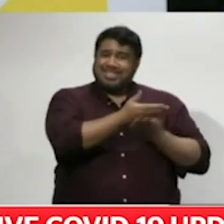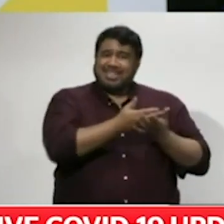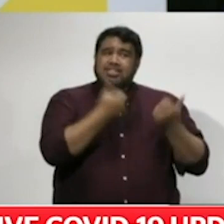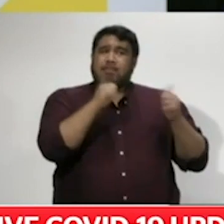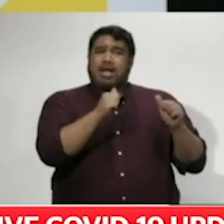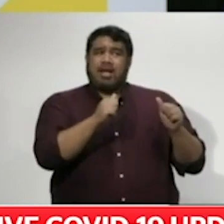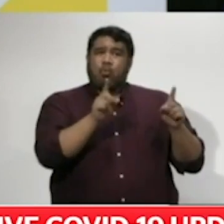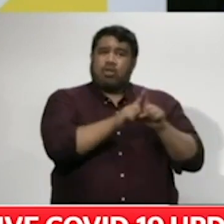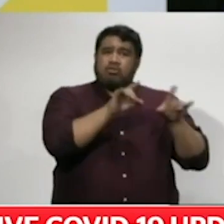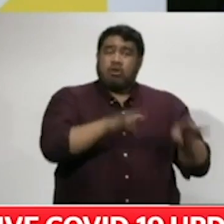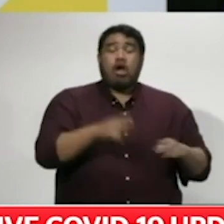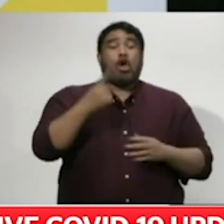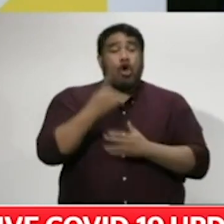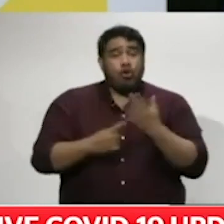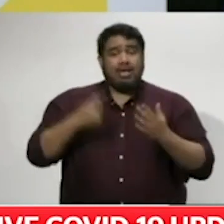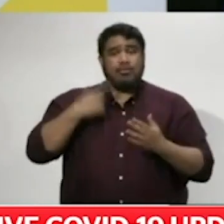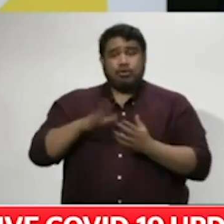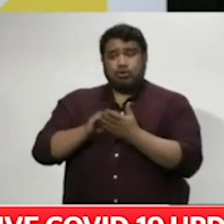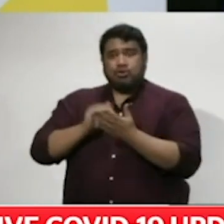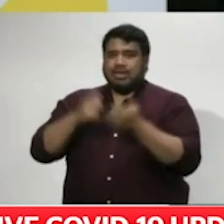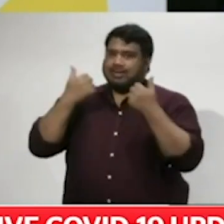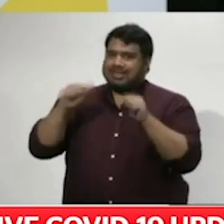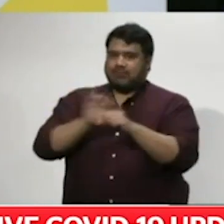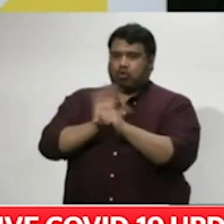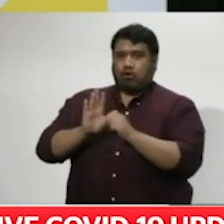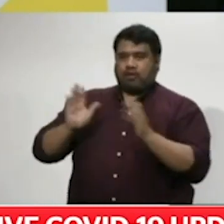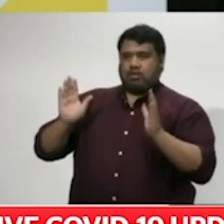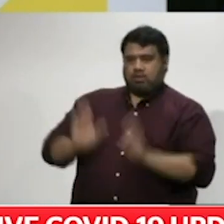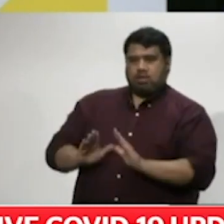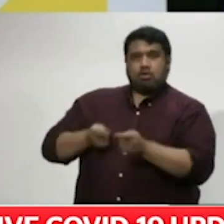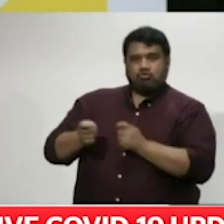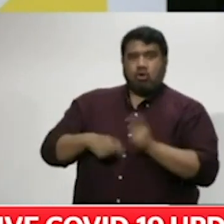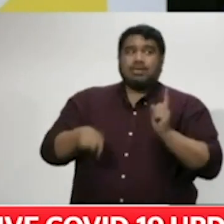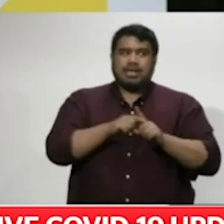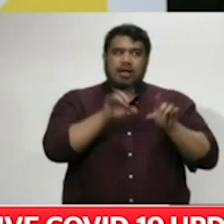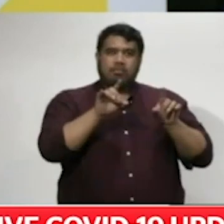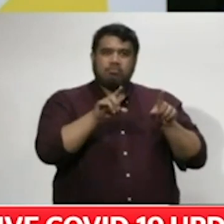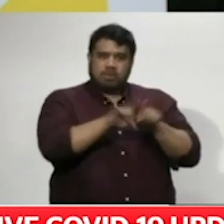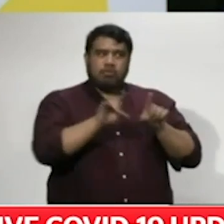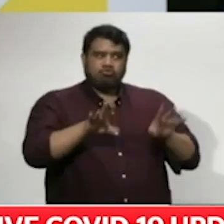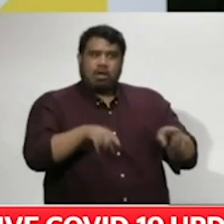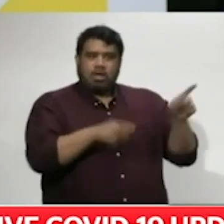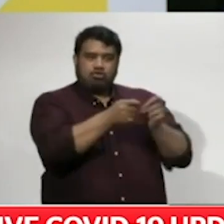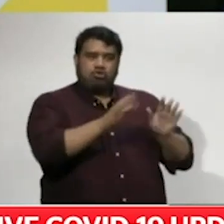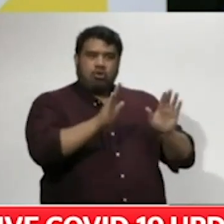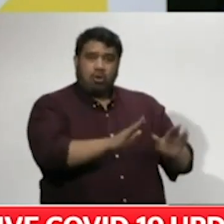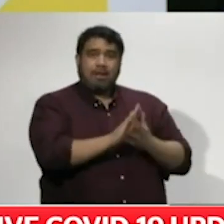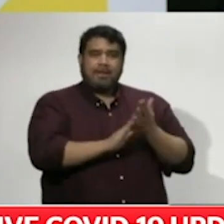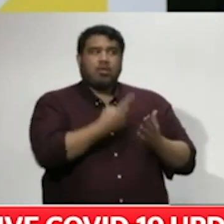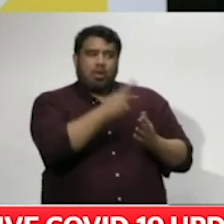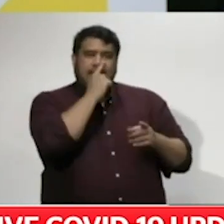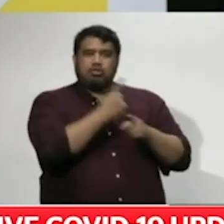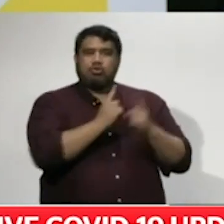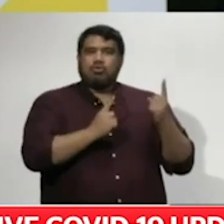as a result of the world-leading results on both sides of the Tansman to get the virus under control. And I do think that we should